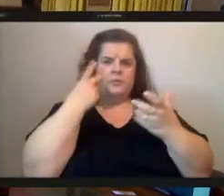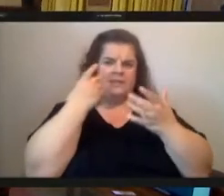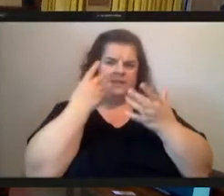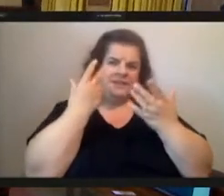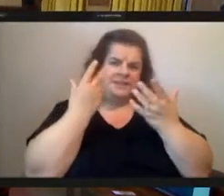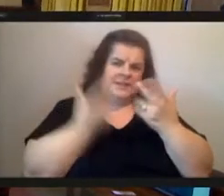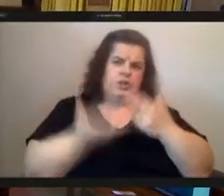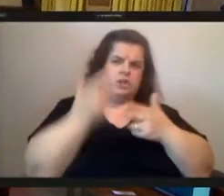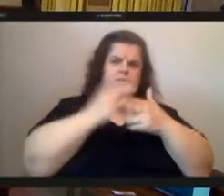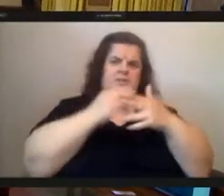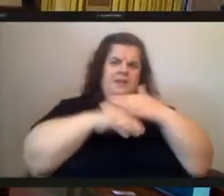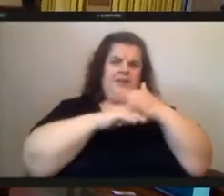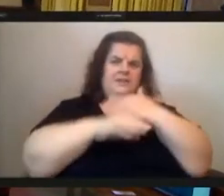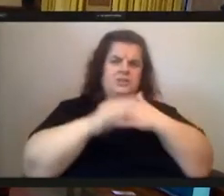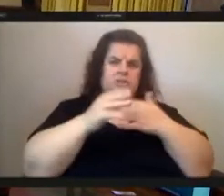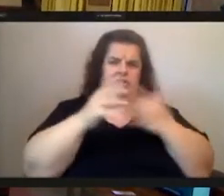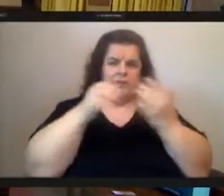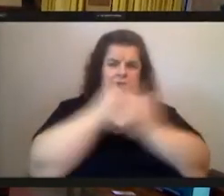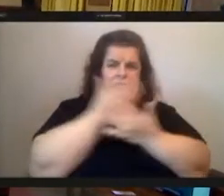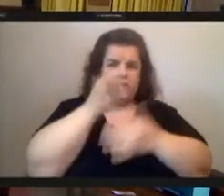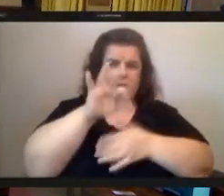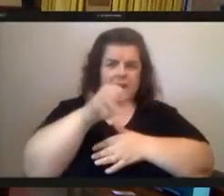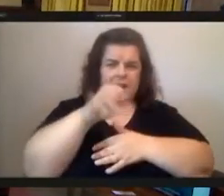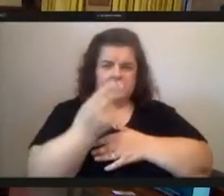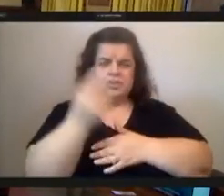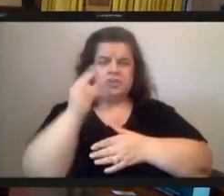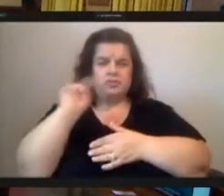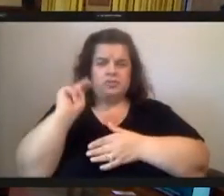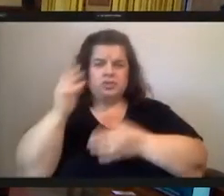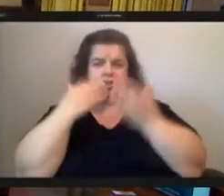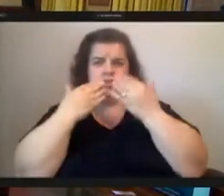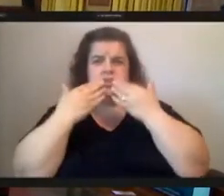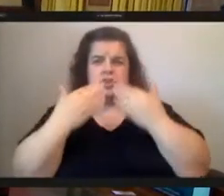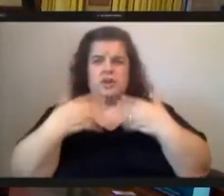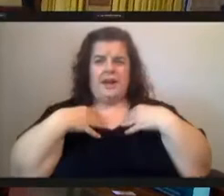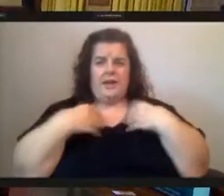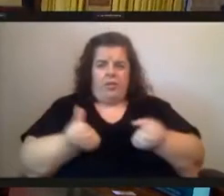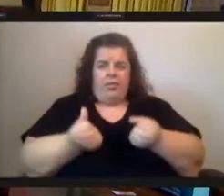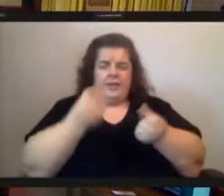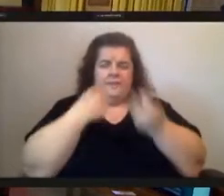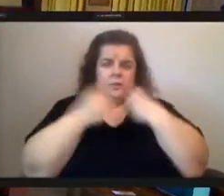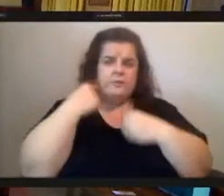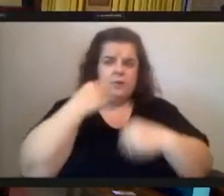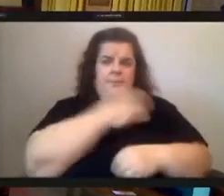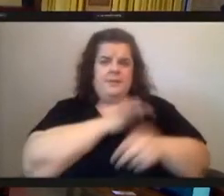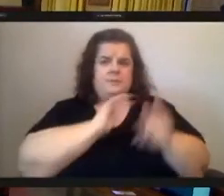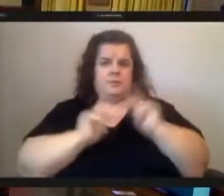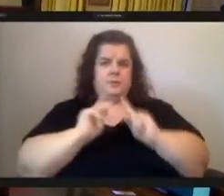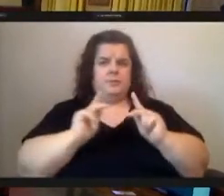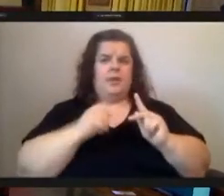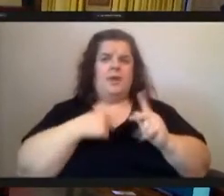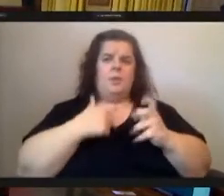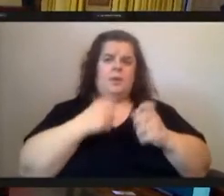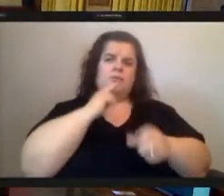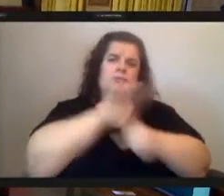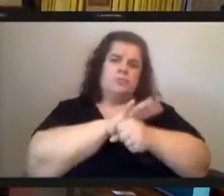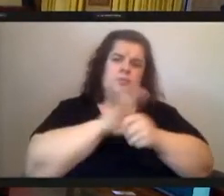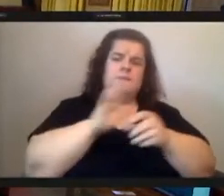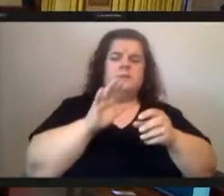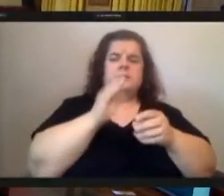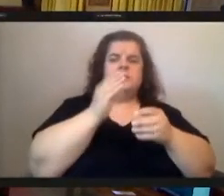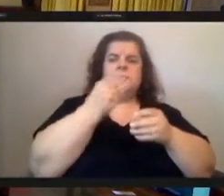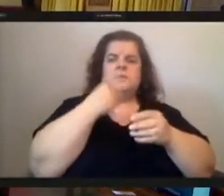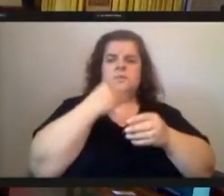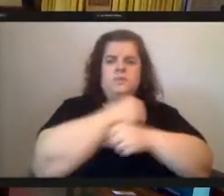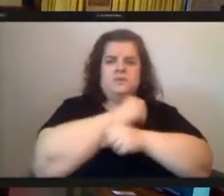nutritious culturally significant food crops to more pittsburghers i want to provide and ensure food security by growing and producing food